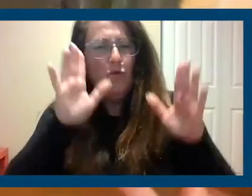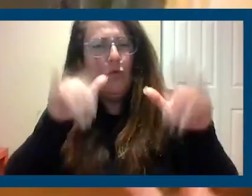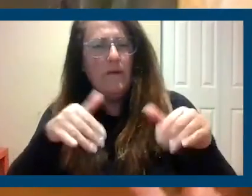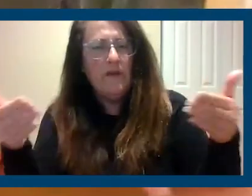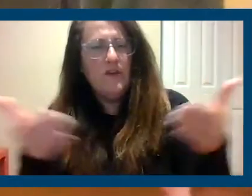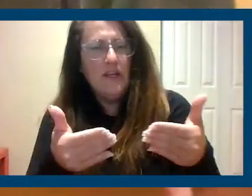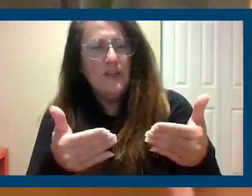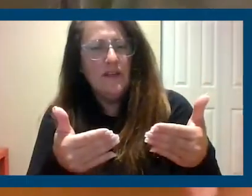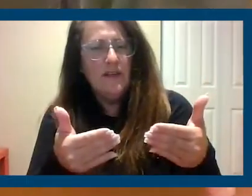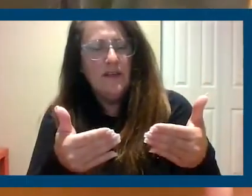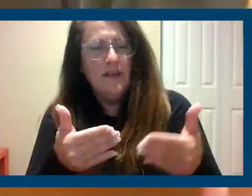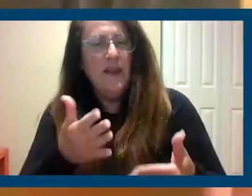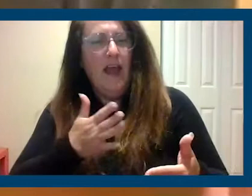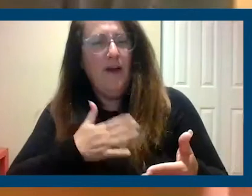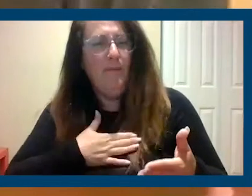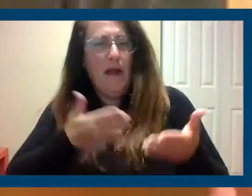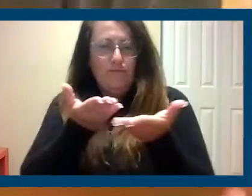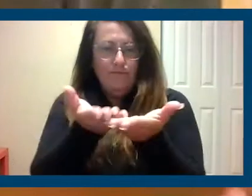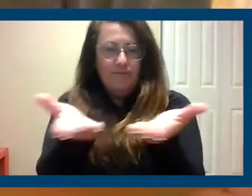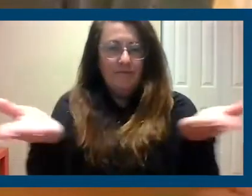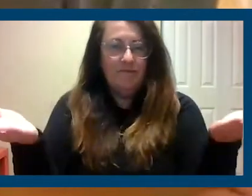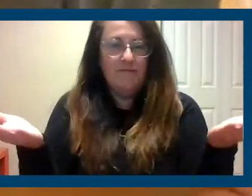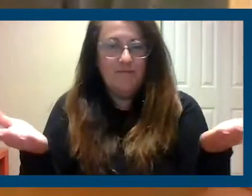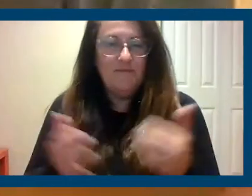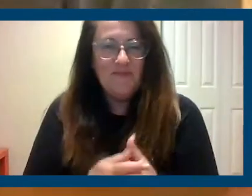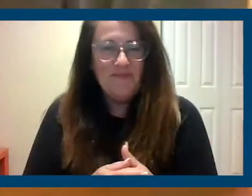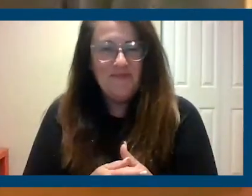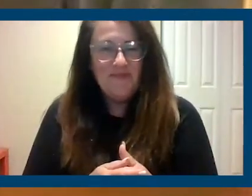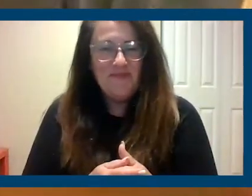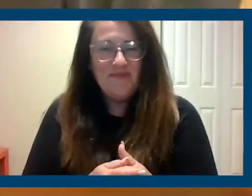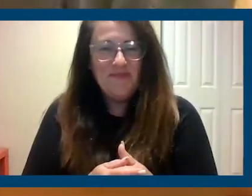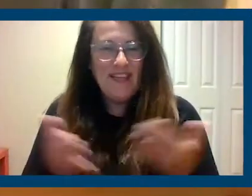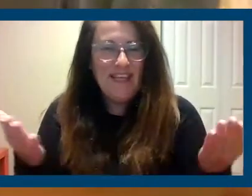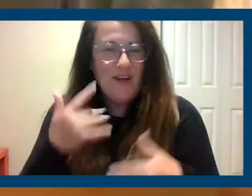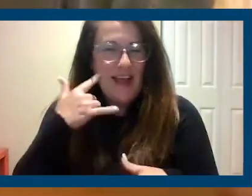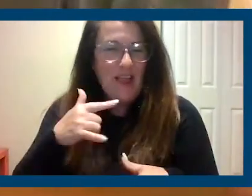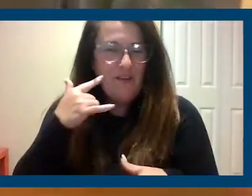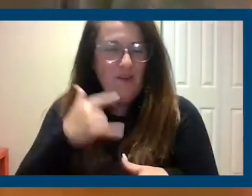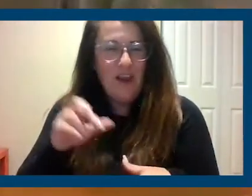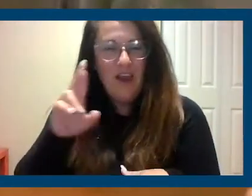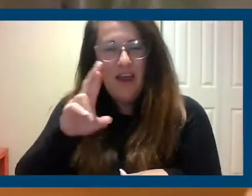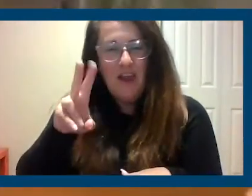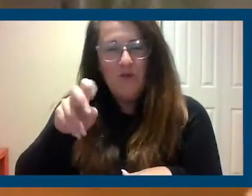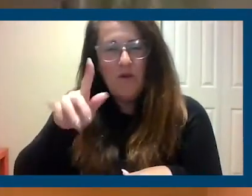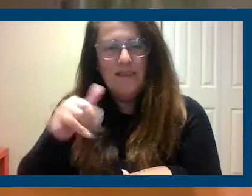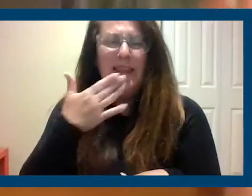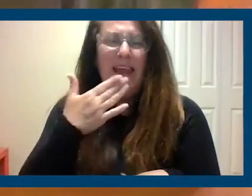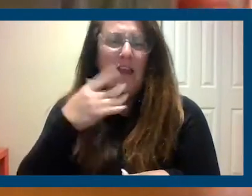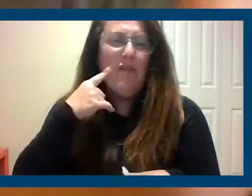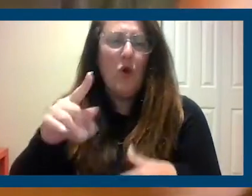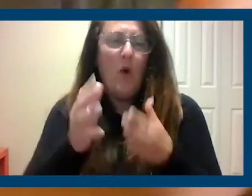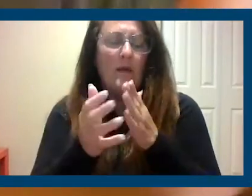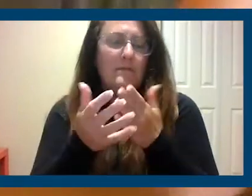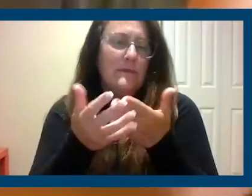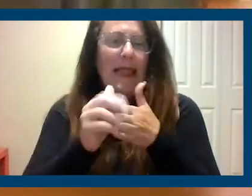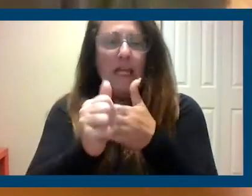introduction of my person to our chair of our, our party here in California. Rusty, thank you very much for your leadership to all the